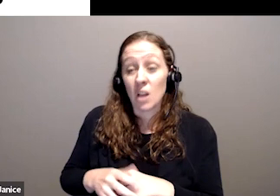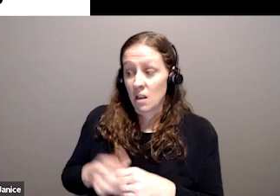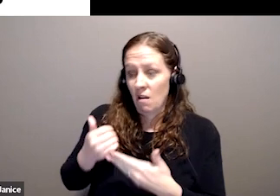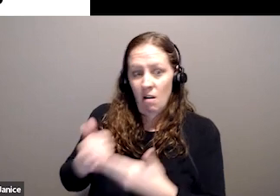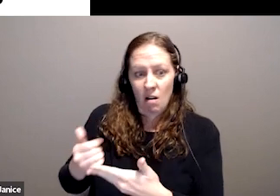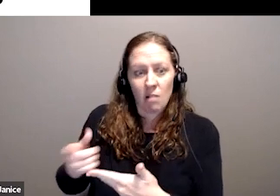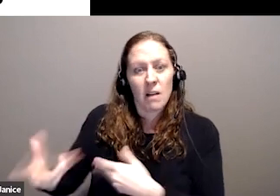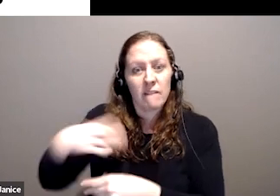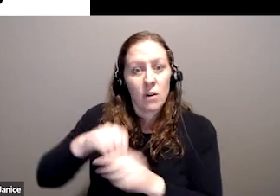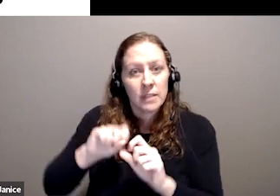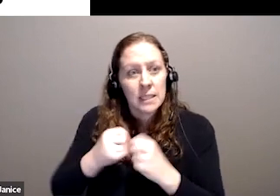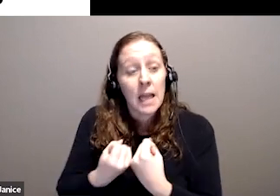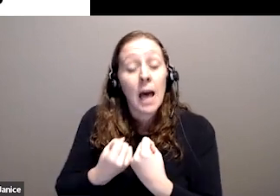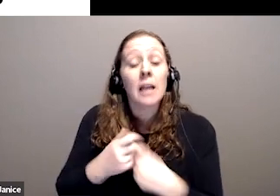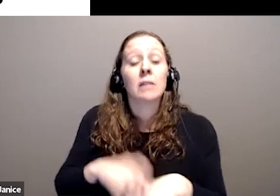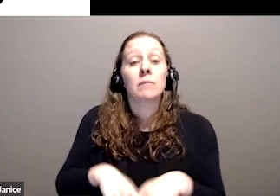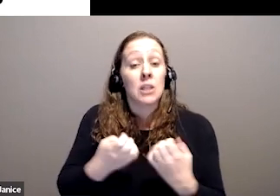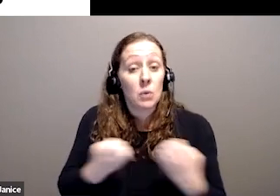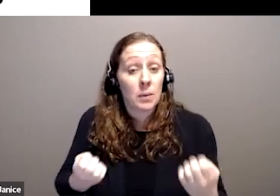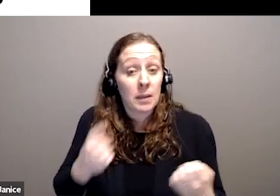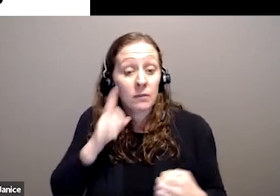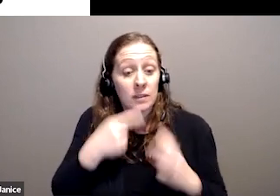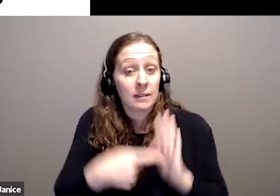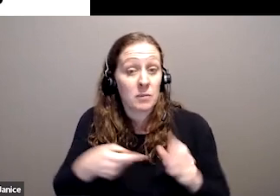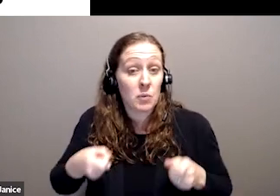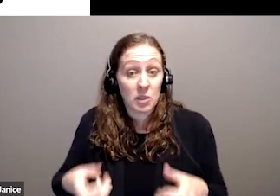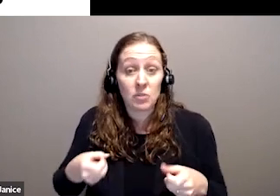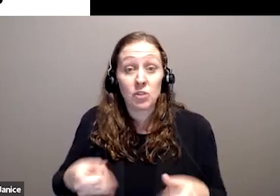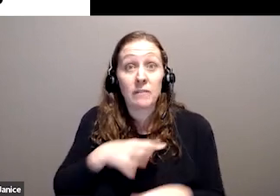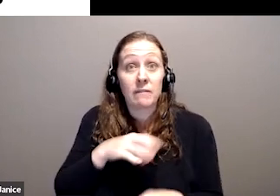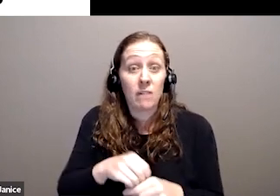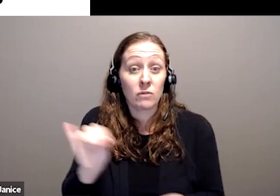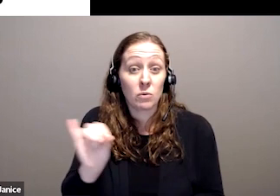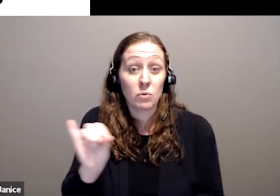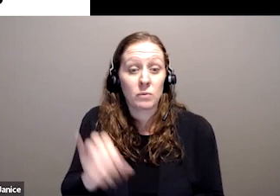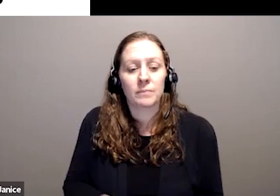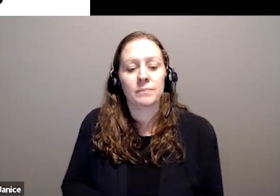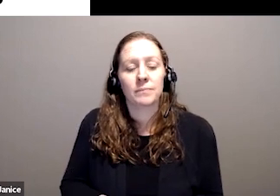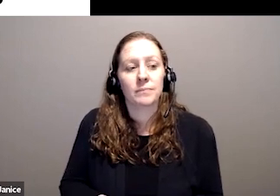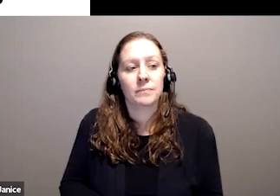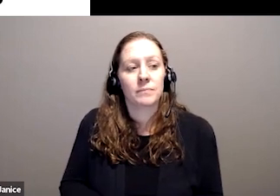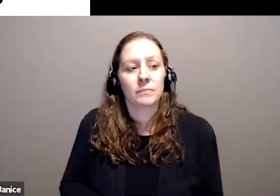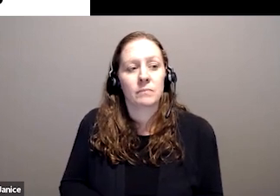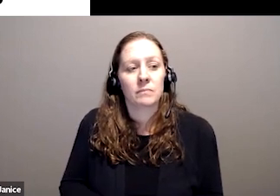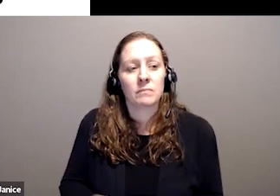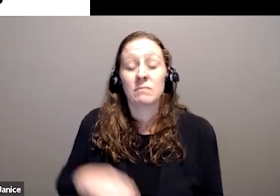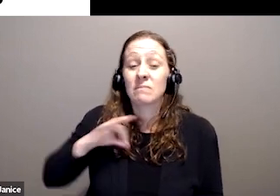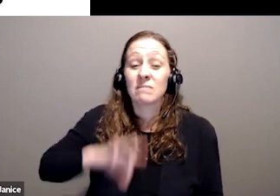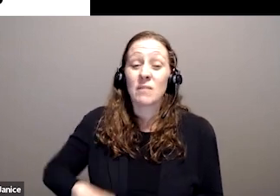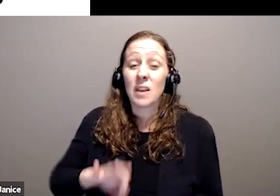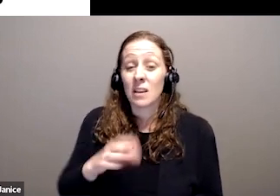includes equipment such as wheelchairs. The benefits therefore help to